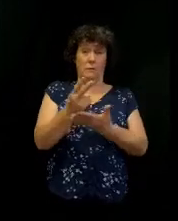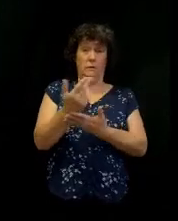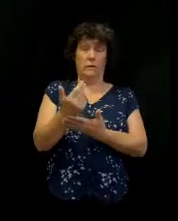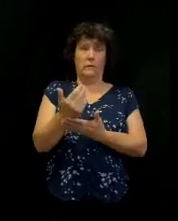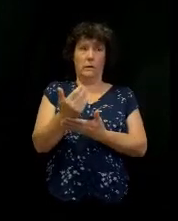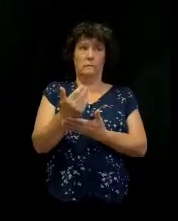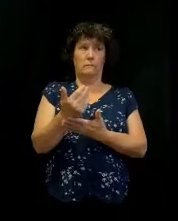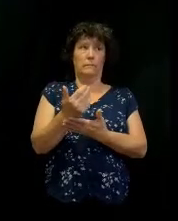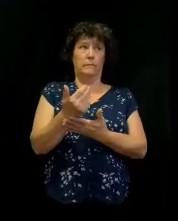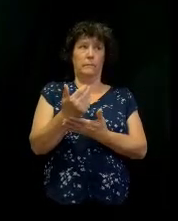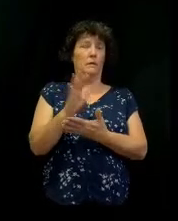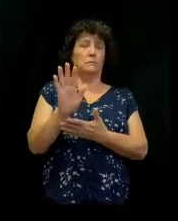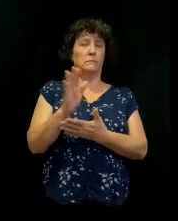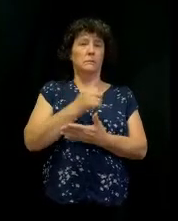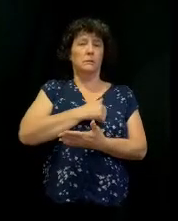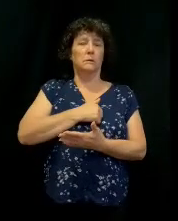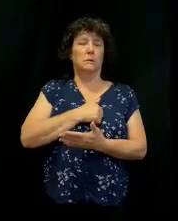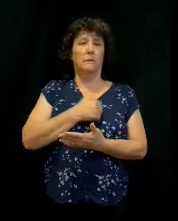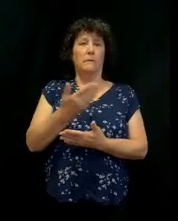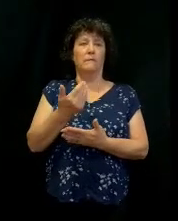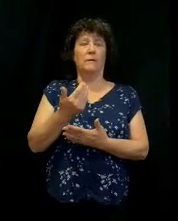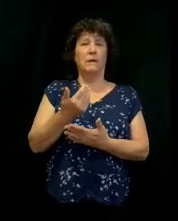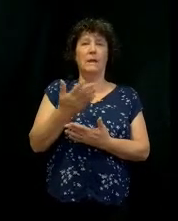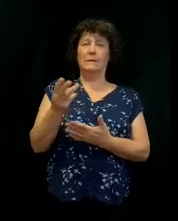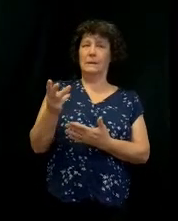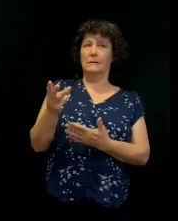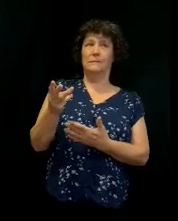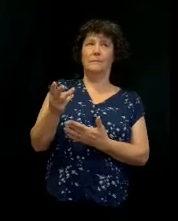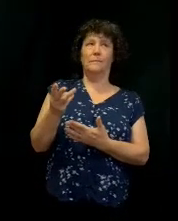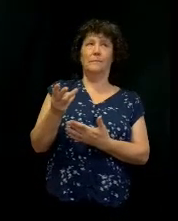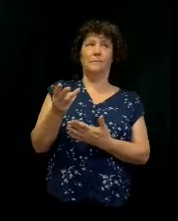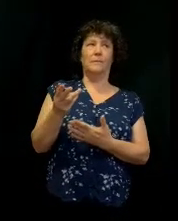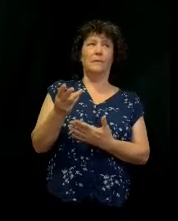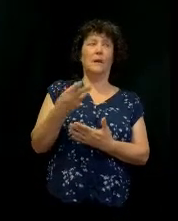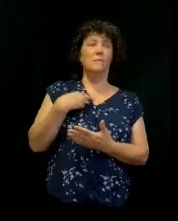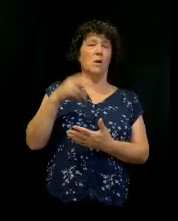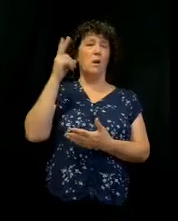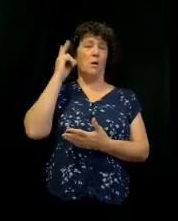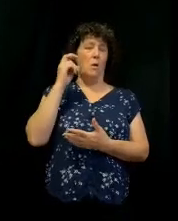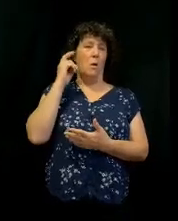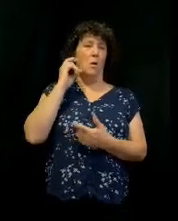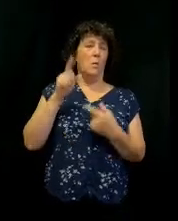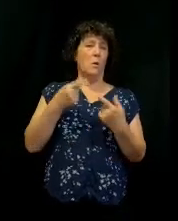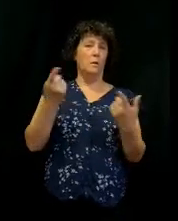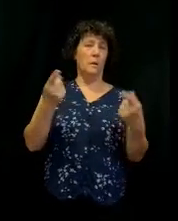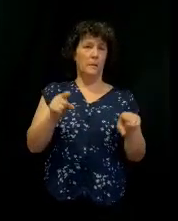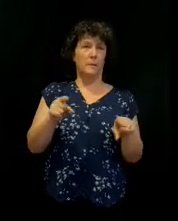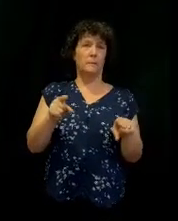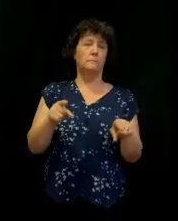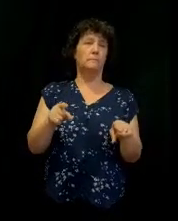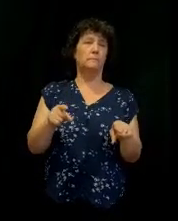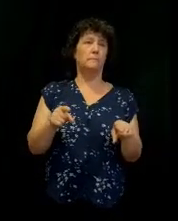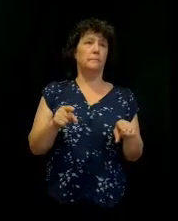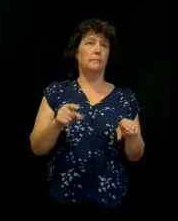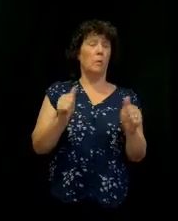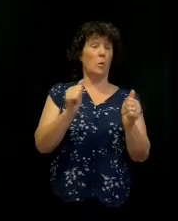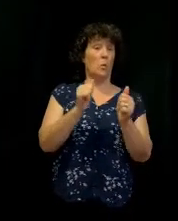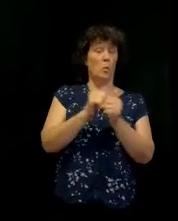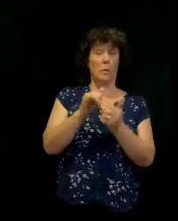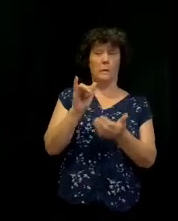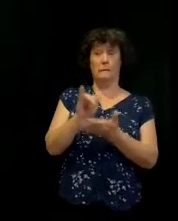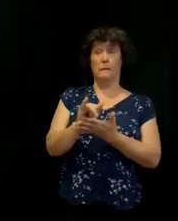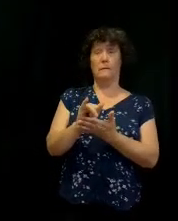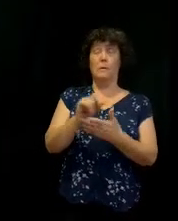see this. Actually, verse 16. Well, it's verse 15. And with this, so when he heard all this, what was going on, and with this,